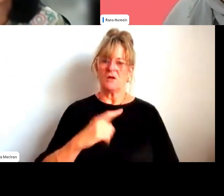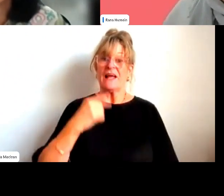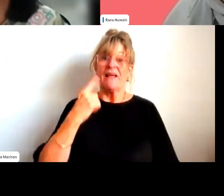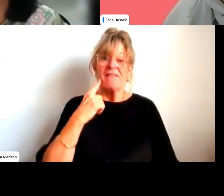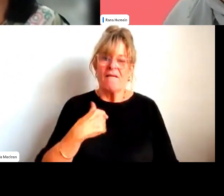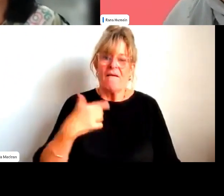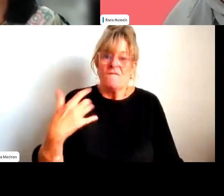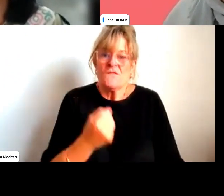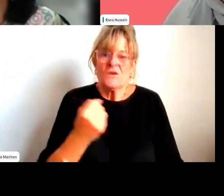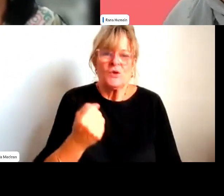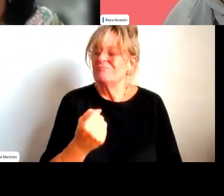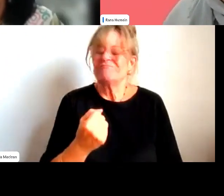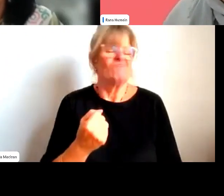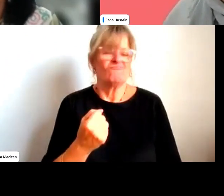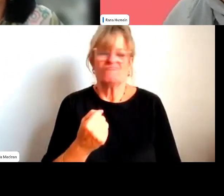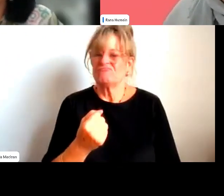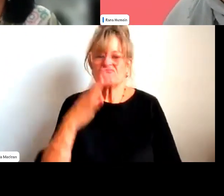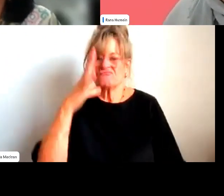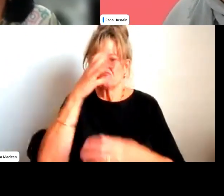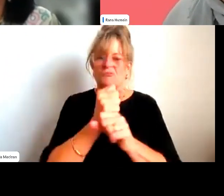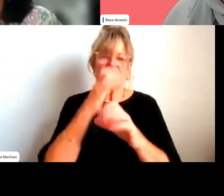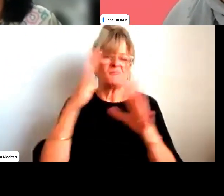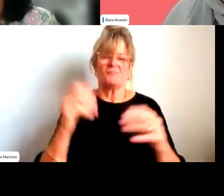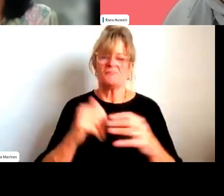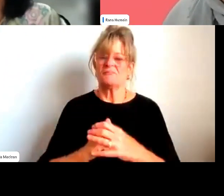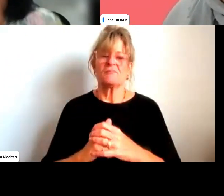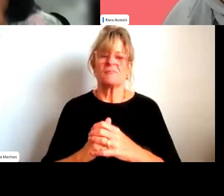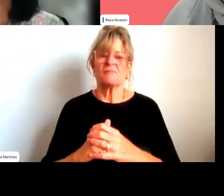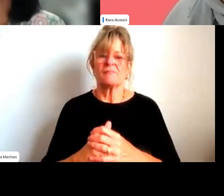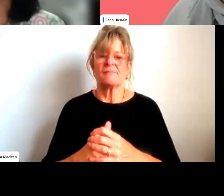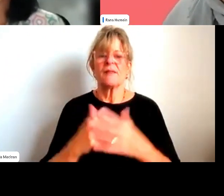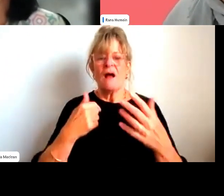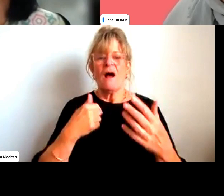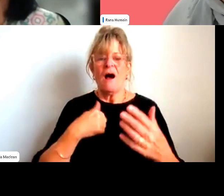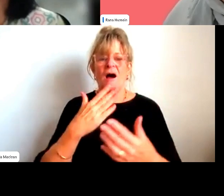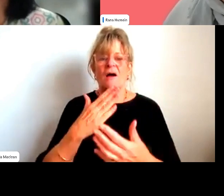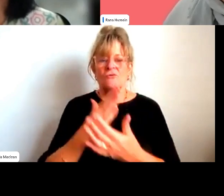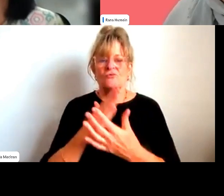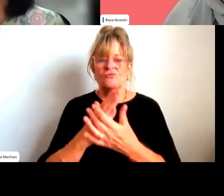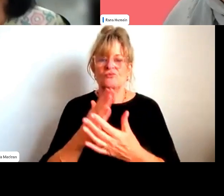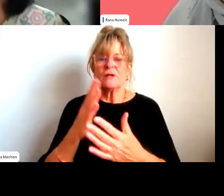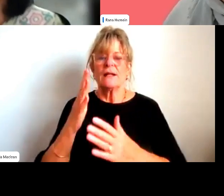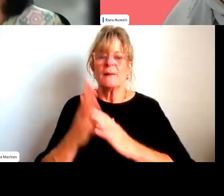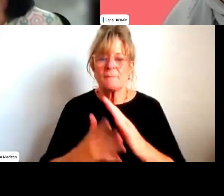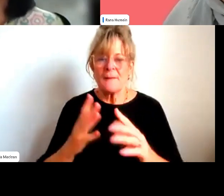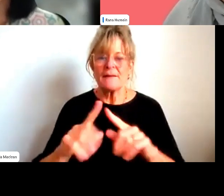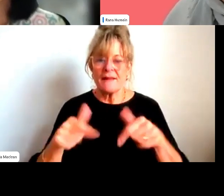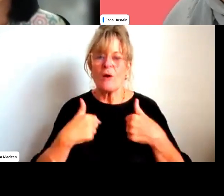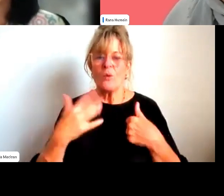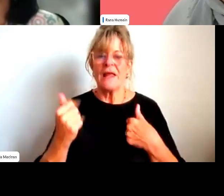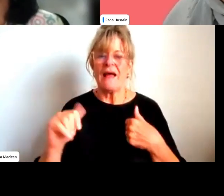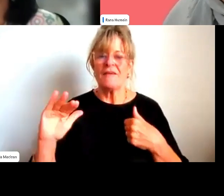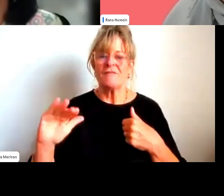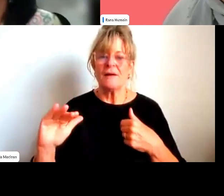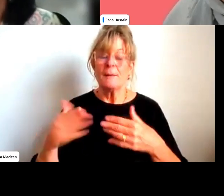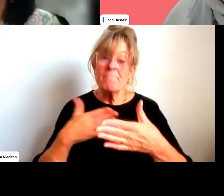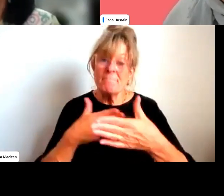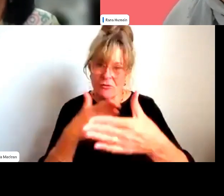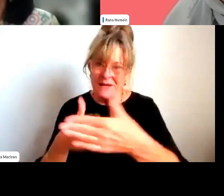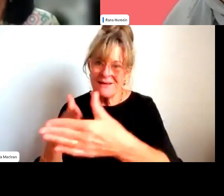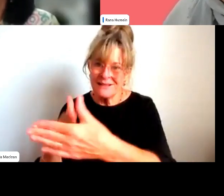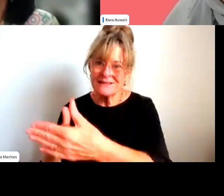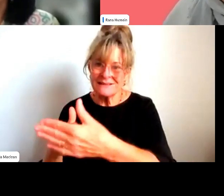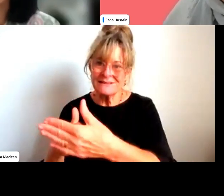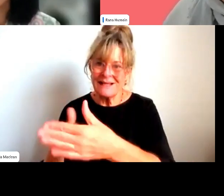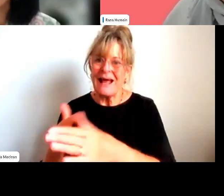nor have I propagated. So, um, I was just referring to, to, to the double place last year we've faced the barriers that we face, but how we overcome them,